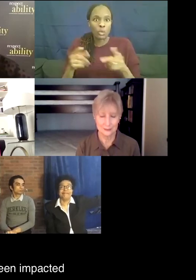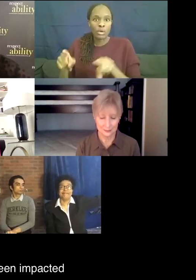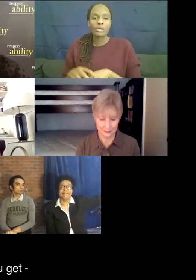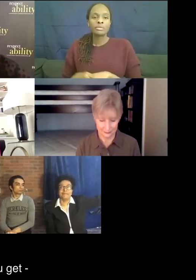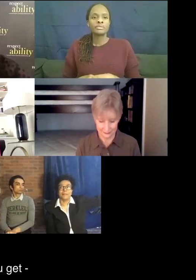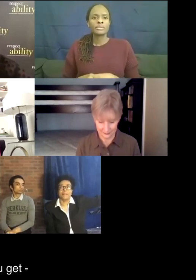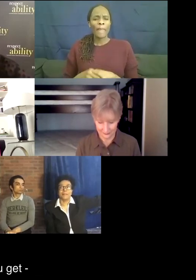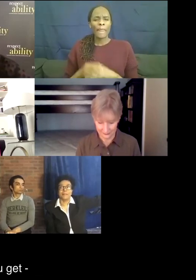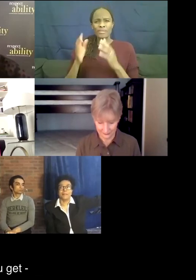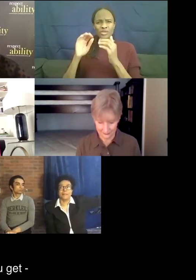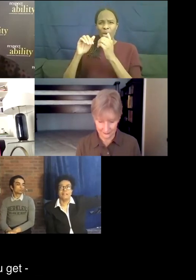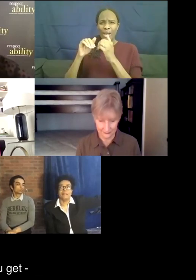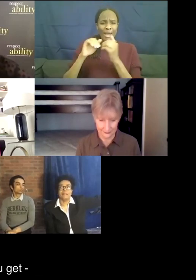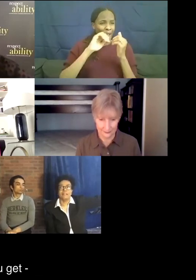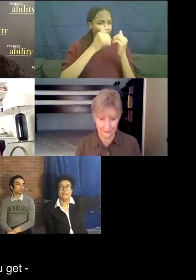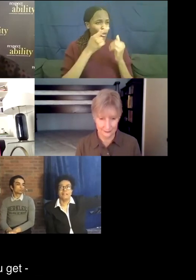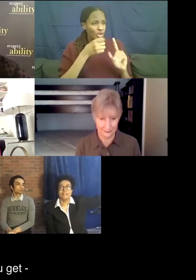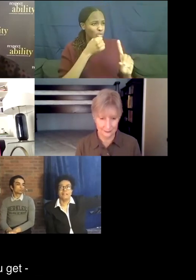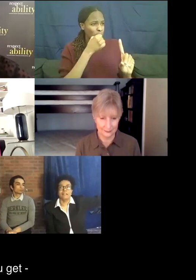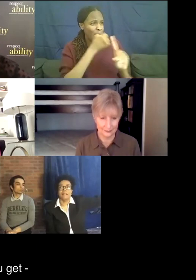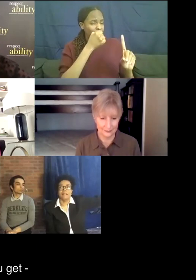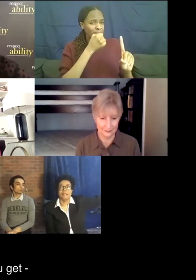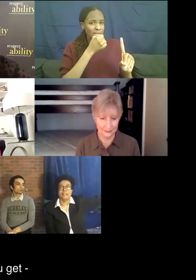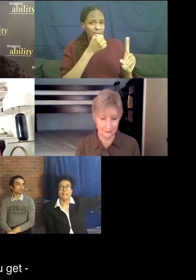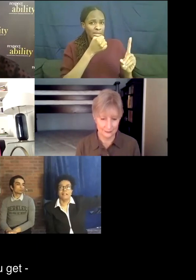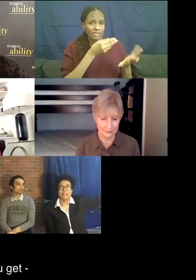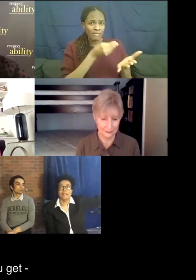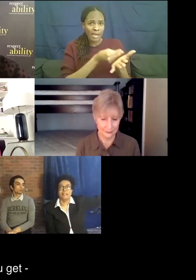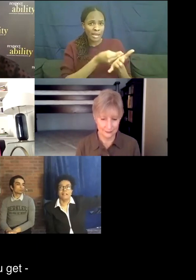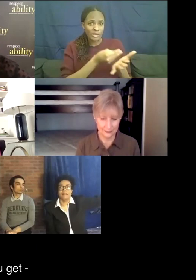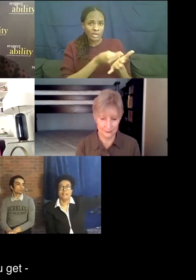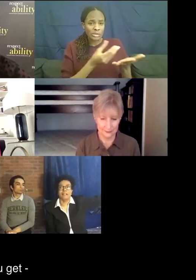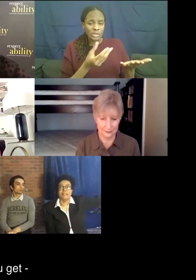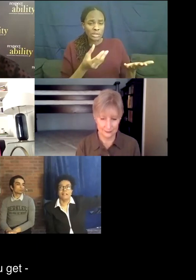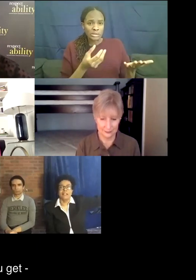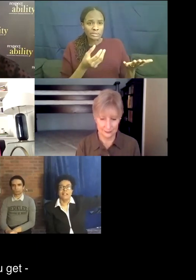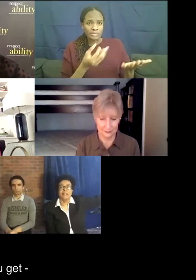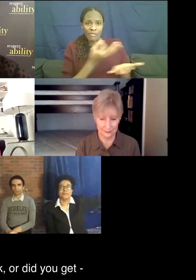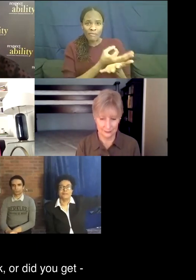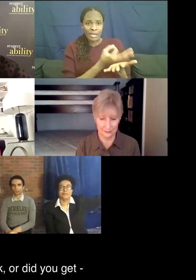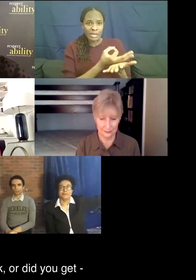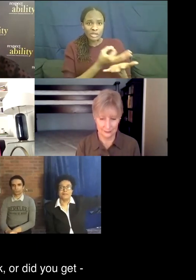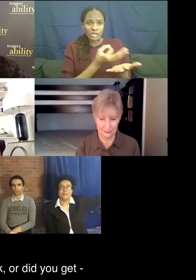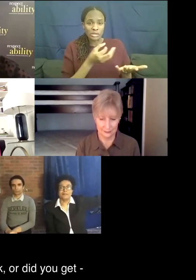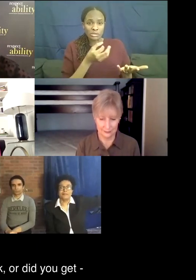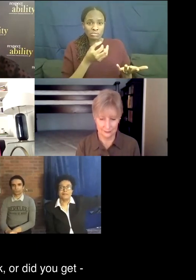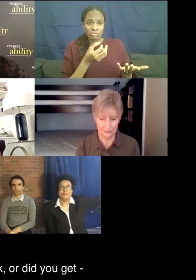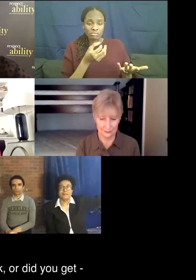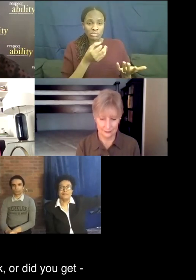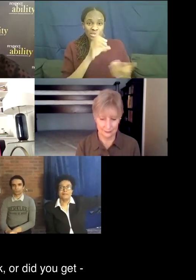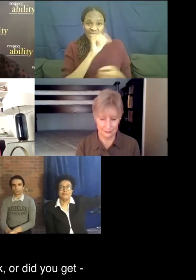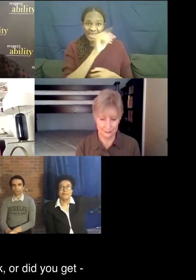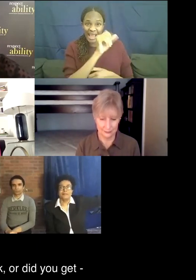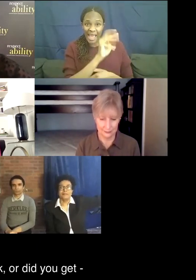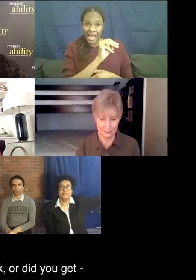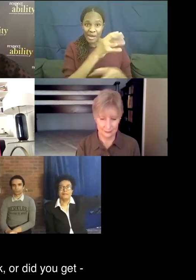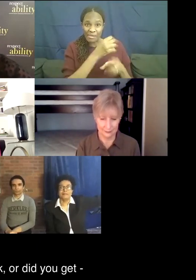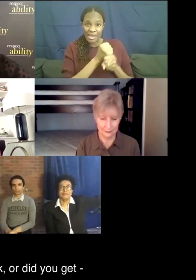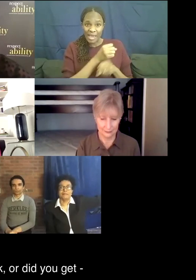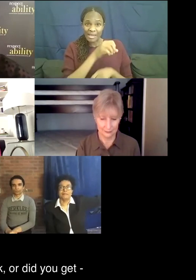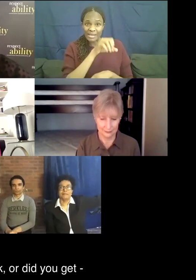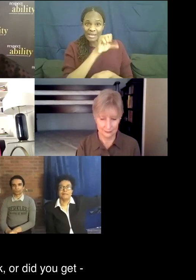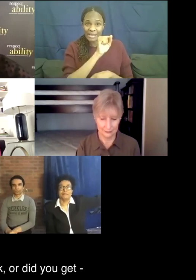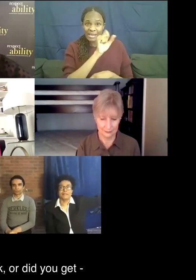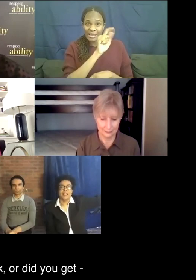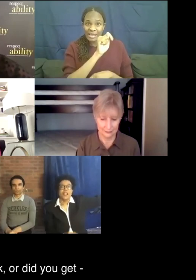impacted financially? Um, did you, uh, you know, did you get, did Adam get a stimulus check or,